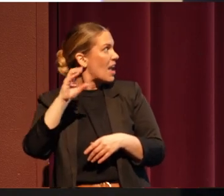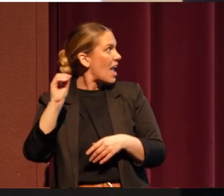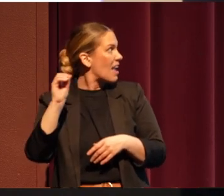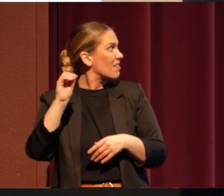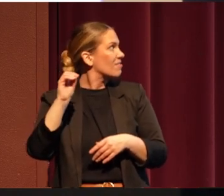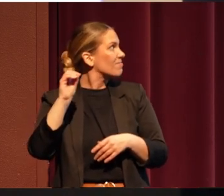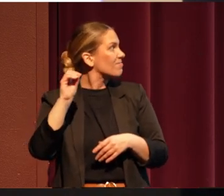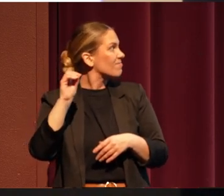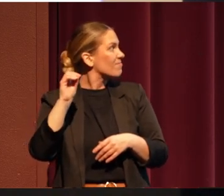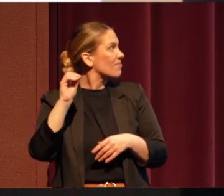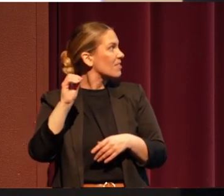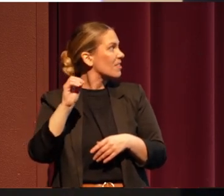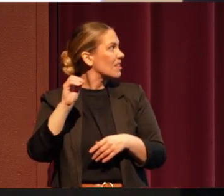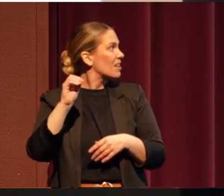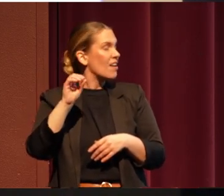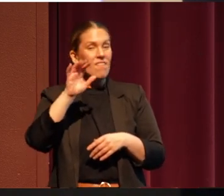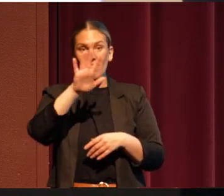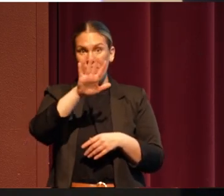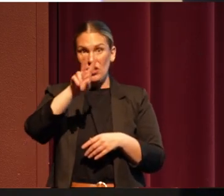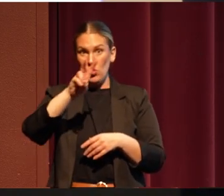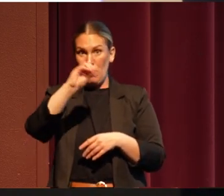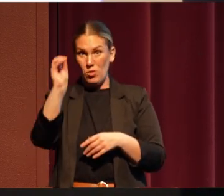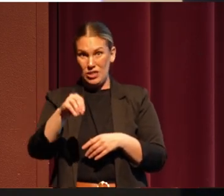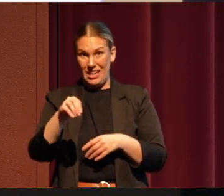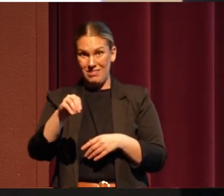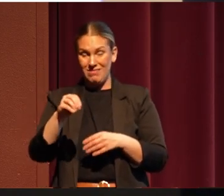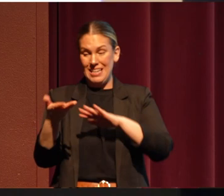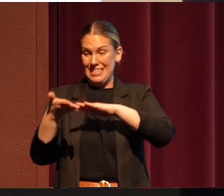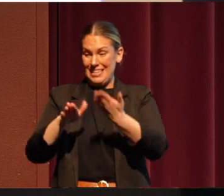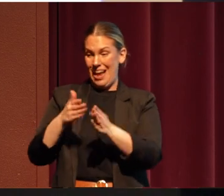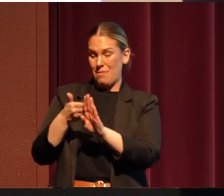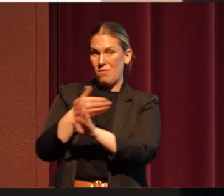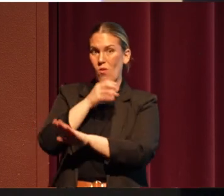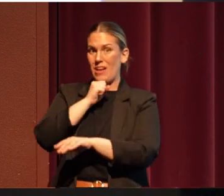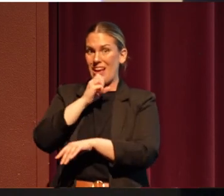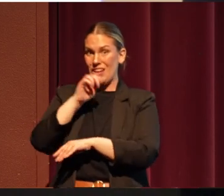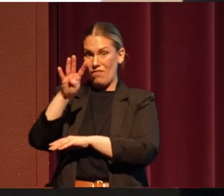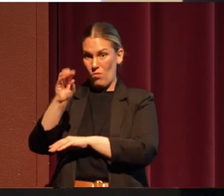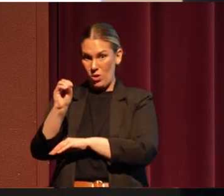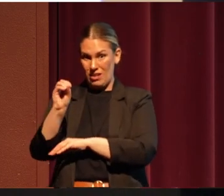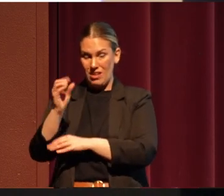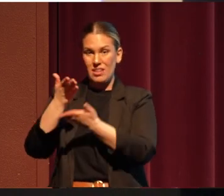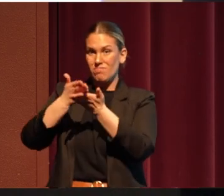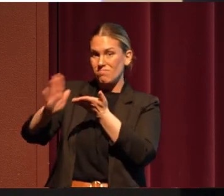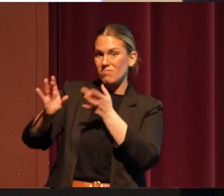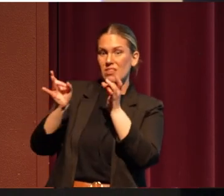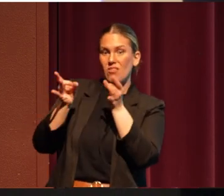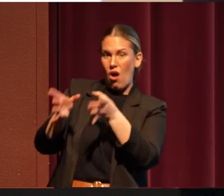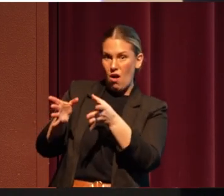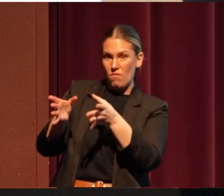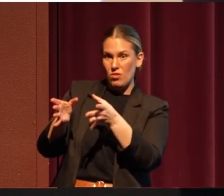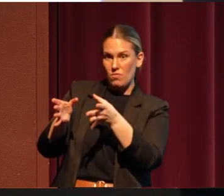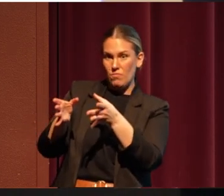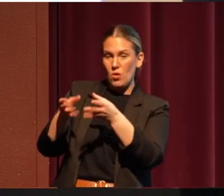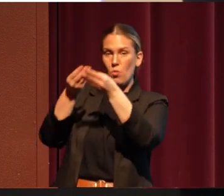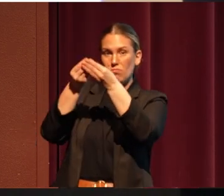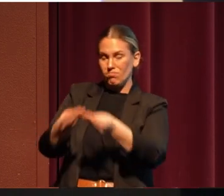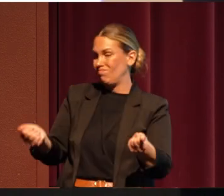Termination was terrible. We lost our land, which was the roots and the foundation of who we were.